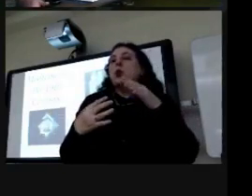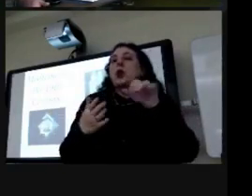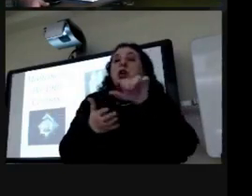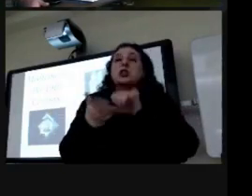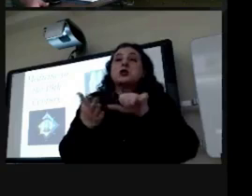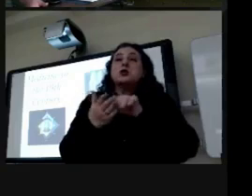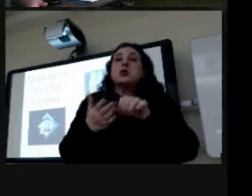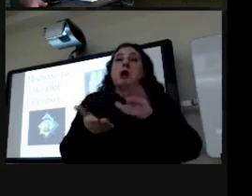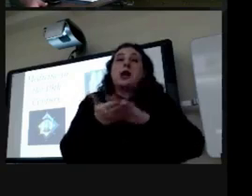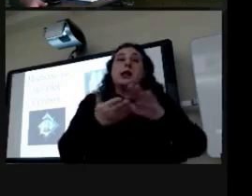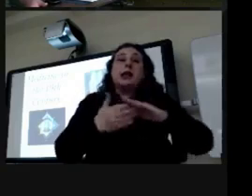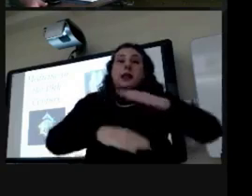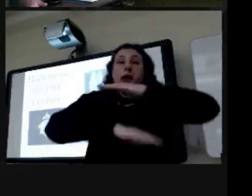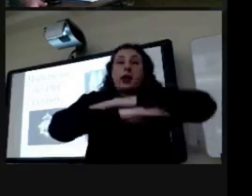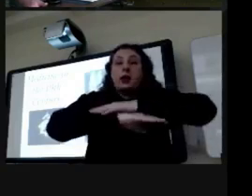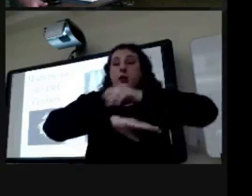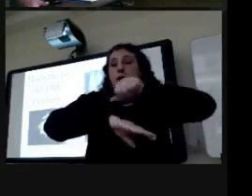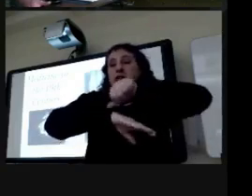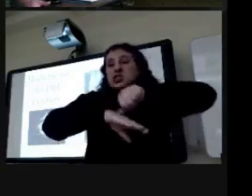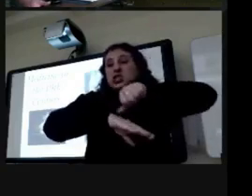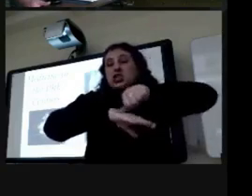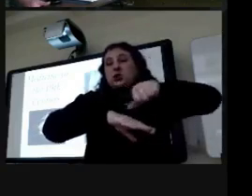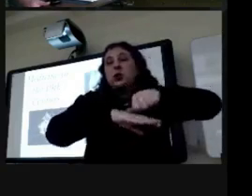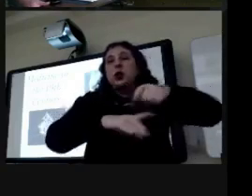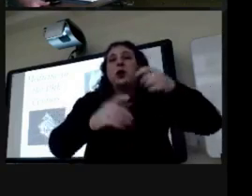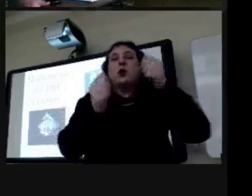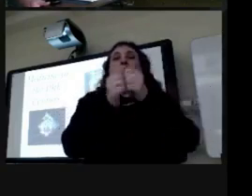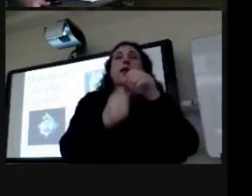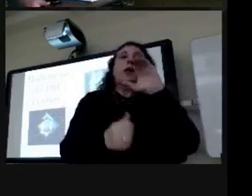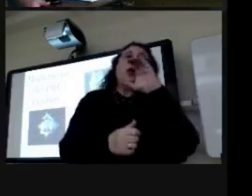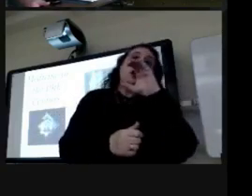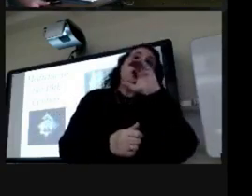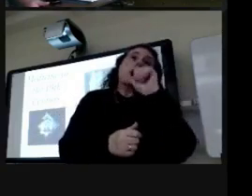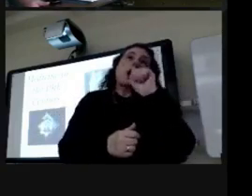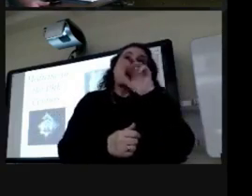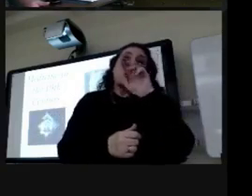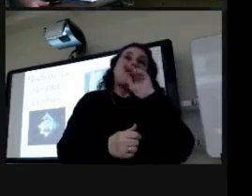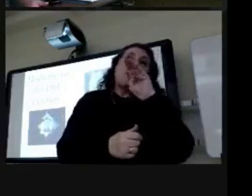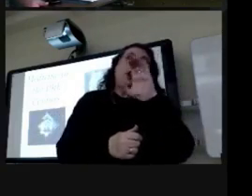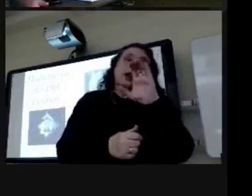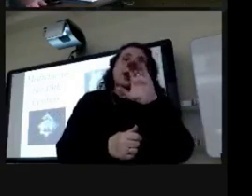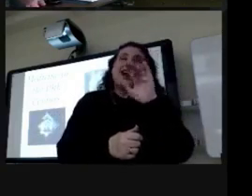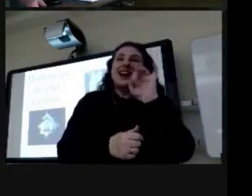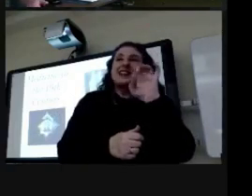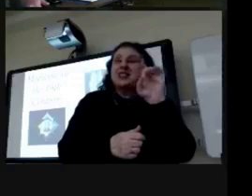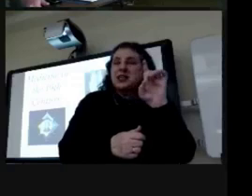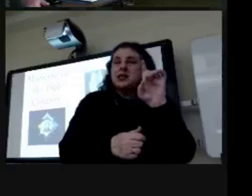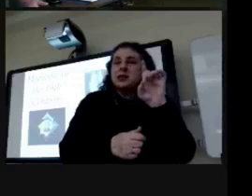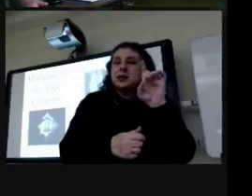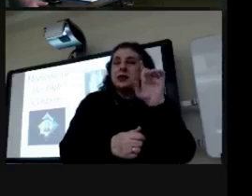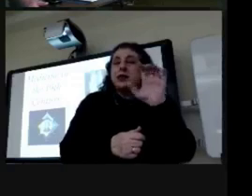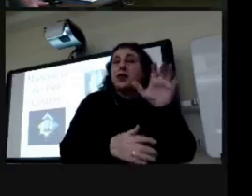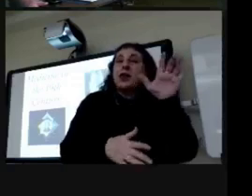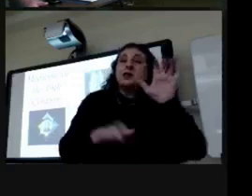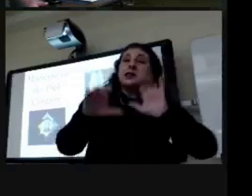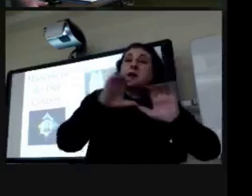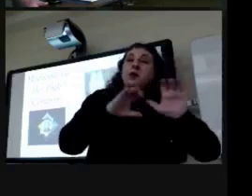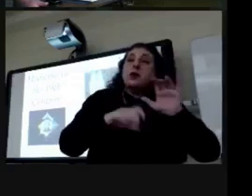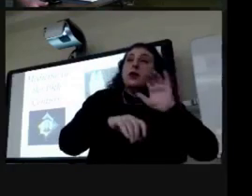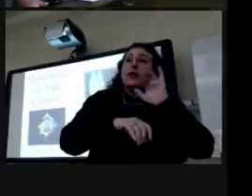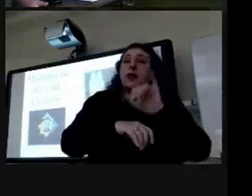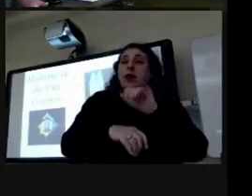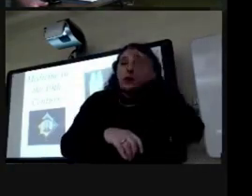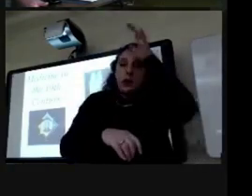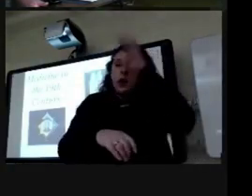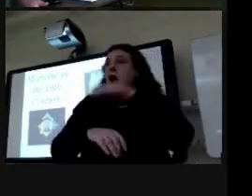with carbolic acid it also has antimicrobial properties and in fact it is the chemical that joseph lister used when he